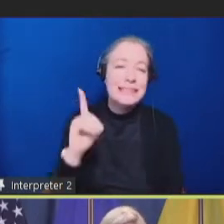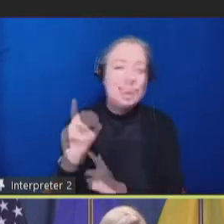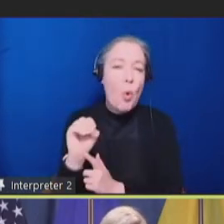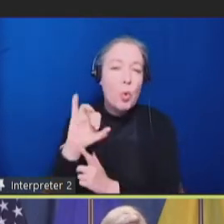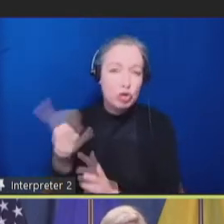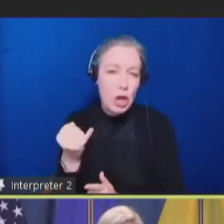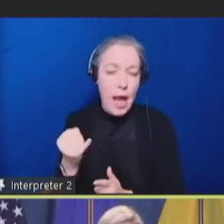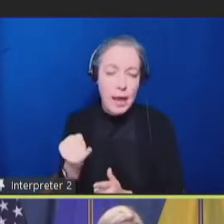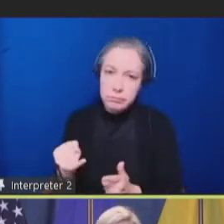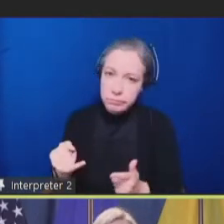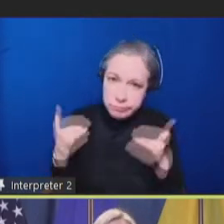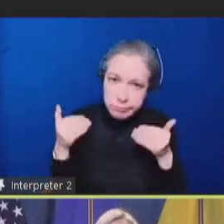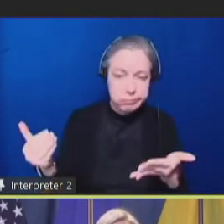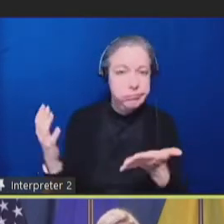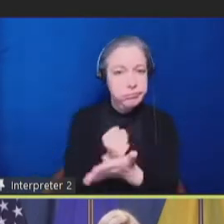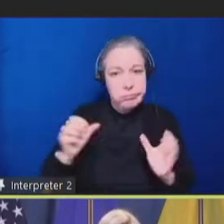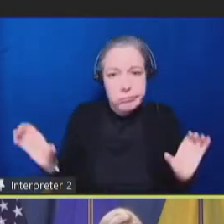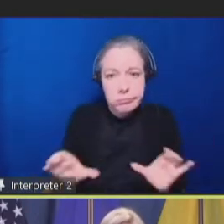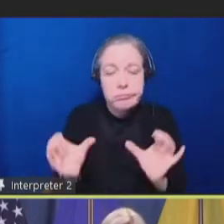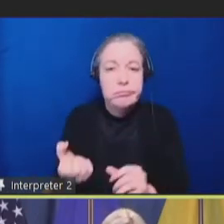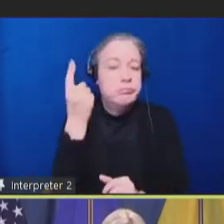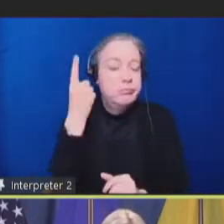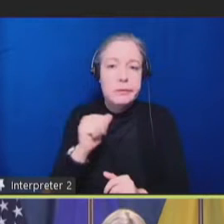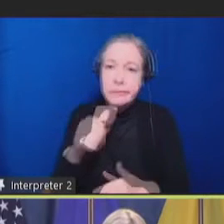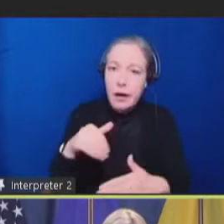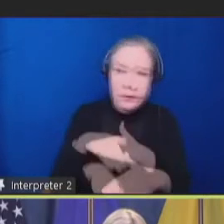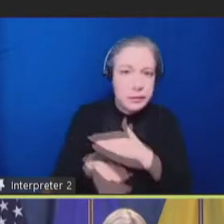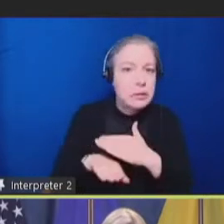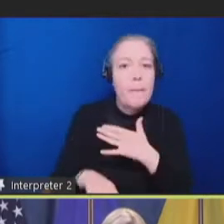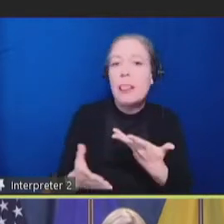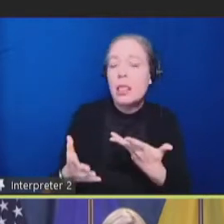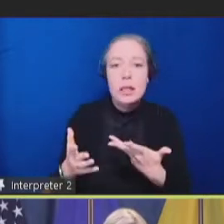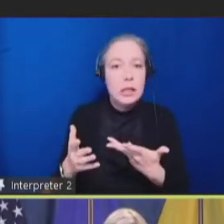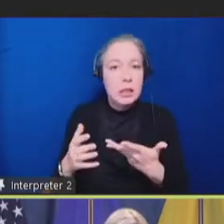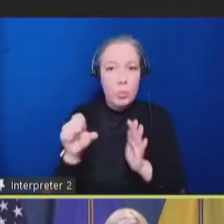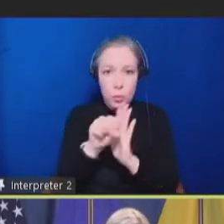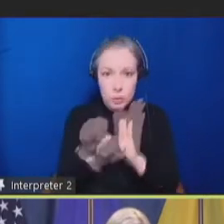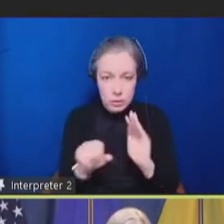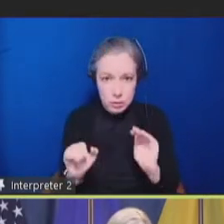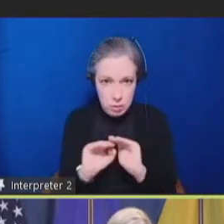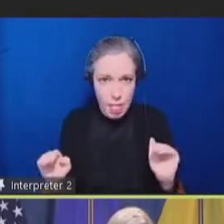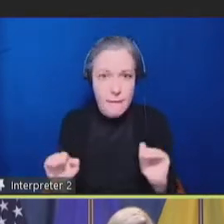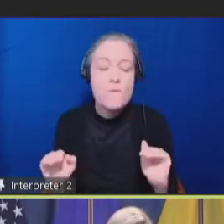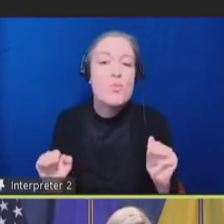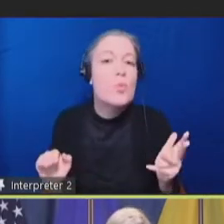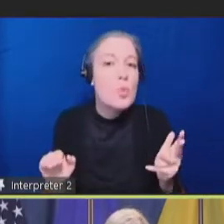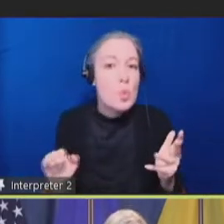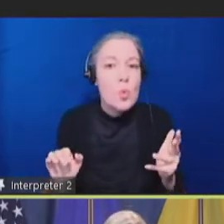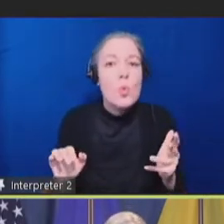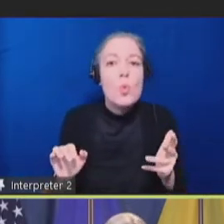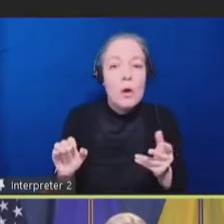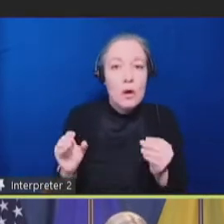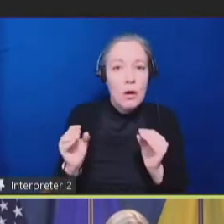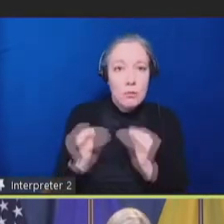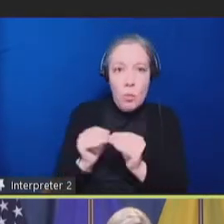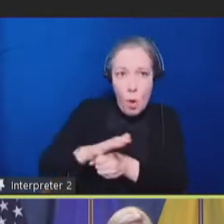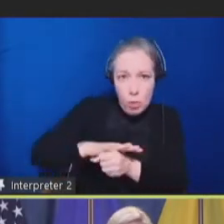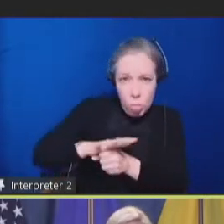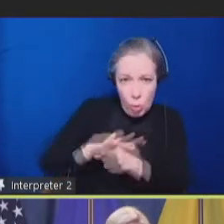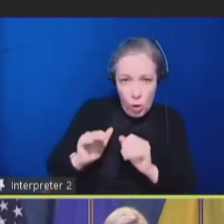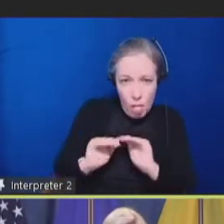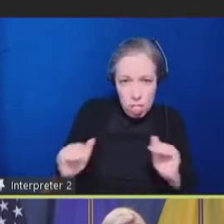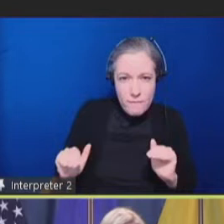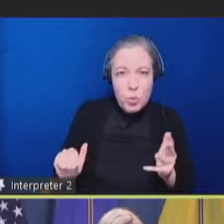wasn't these inaccessibilities was not just happening at state levels, but more local levels. Under the Americans with Disabilities Act,